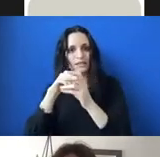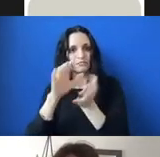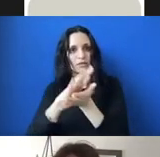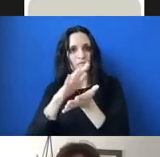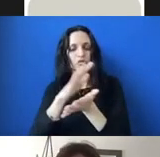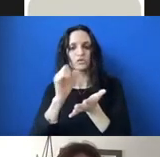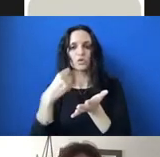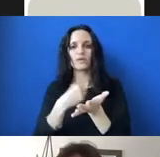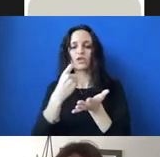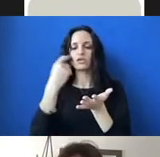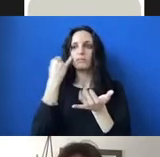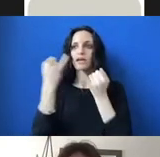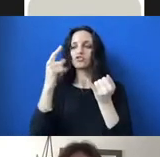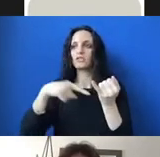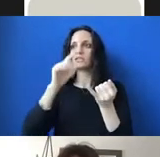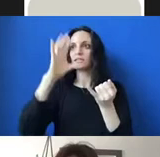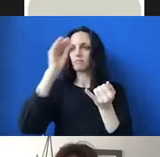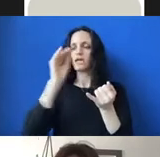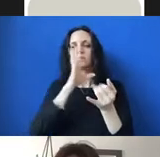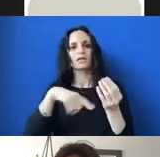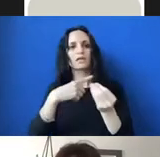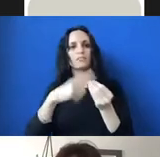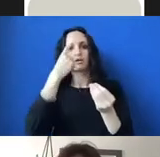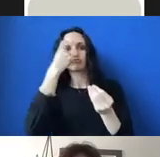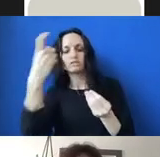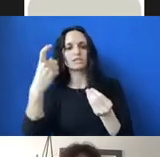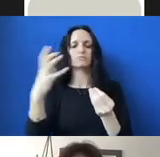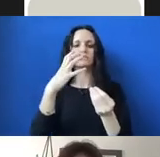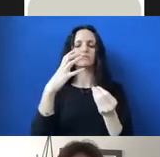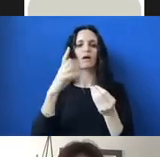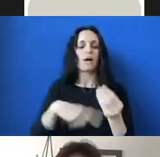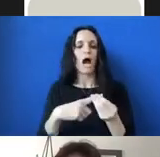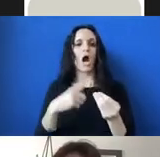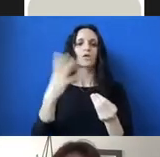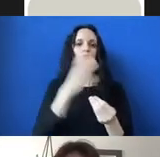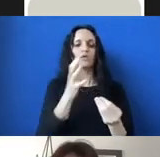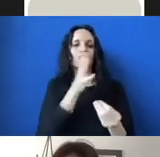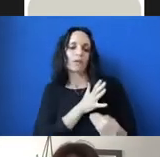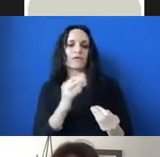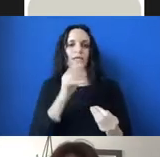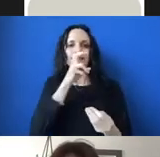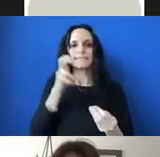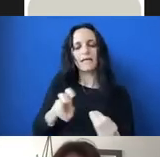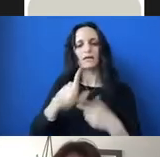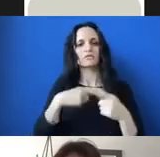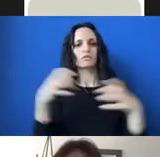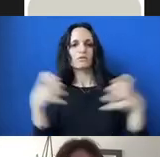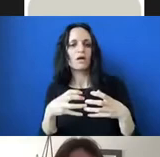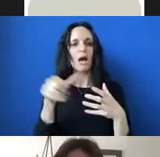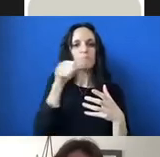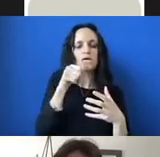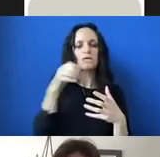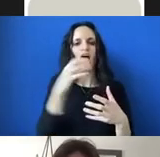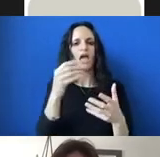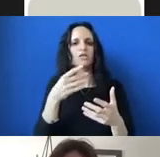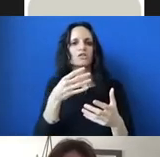discussing dreams about beautiful ladies and snakes at the pub, and they wanted second opinions from their community. There's